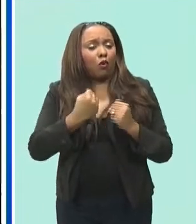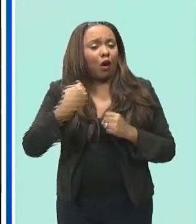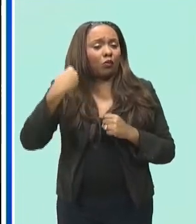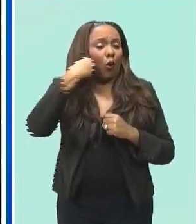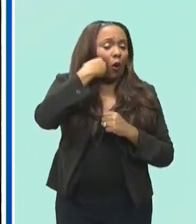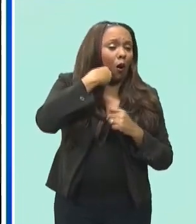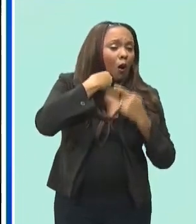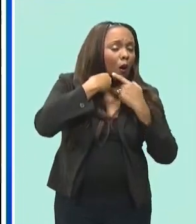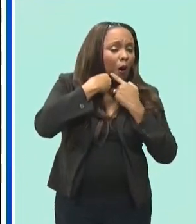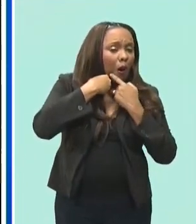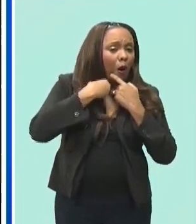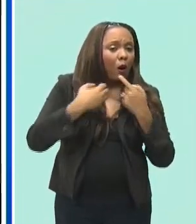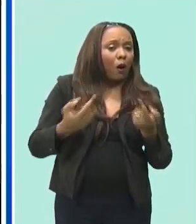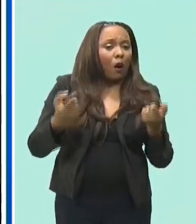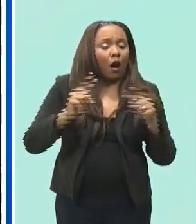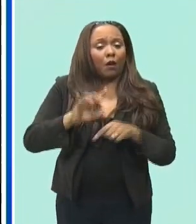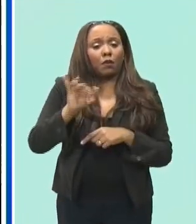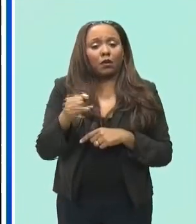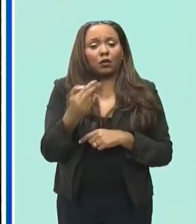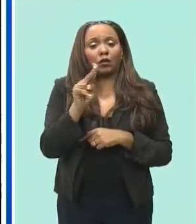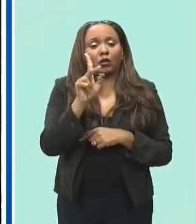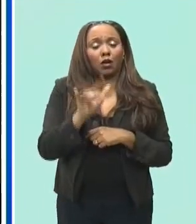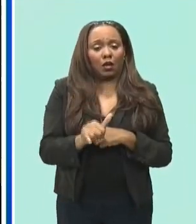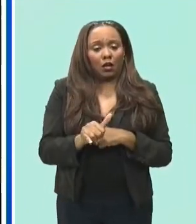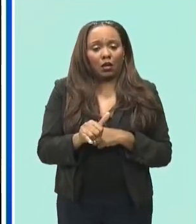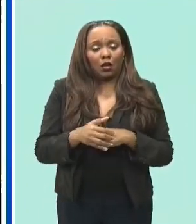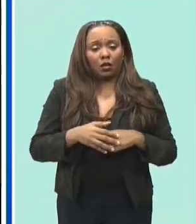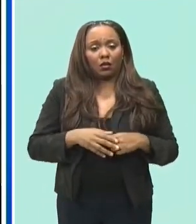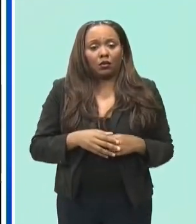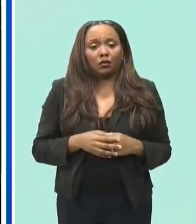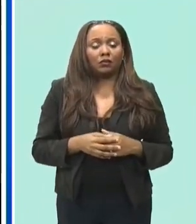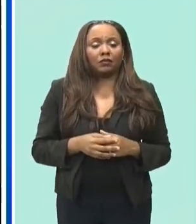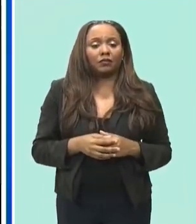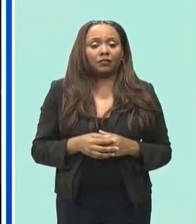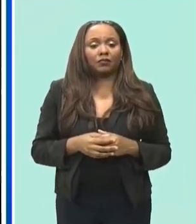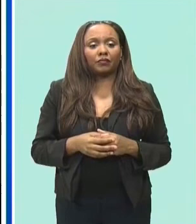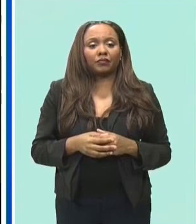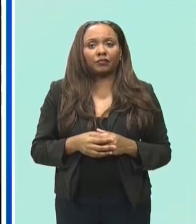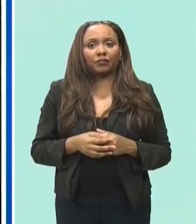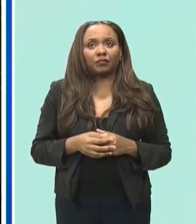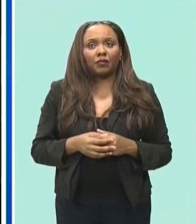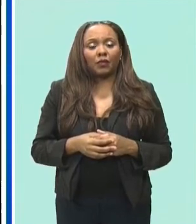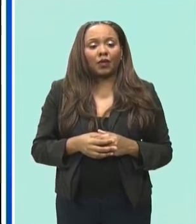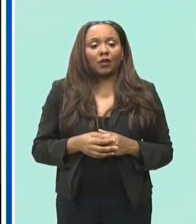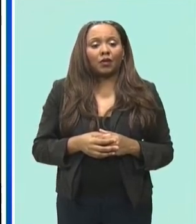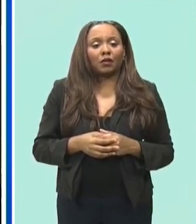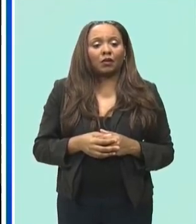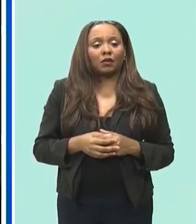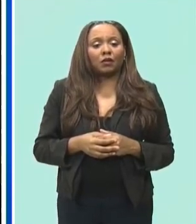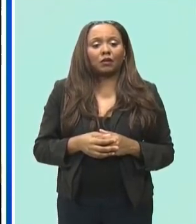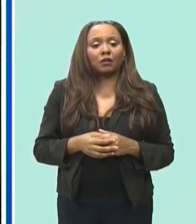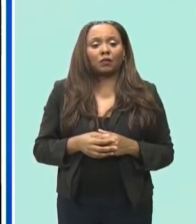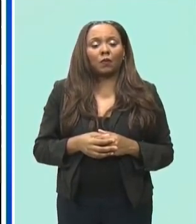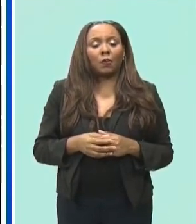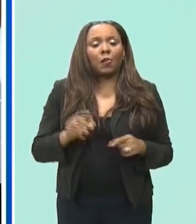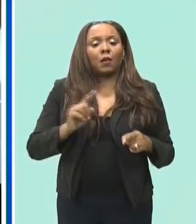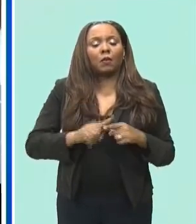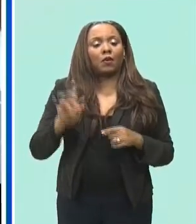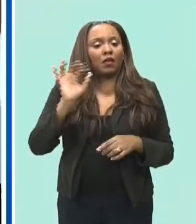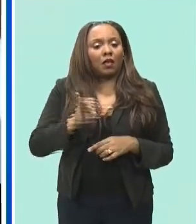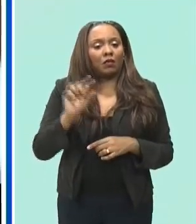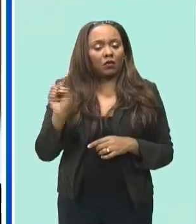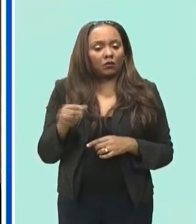happened in july on king street in spanish town st catherine but that was just one of several such incidents